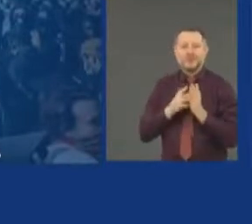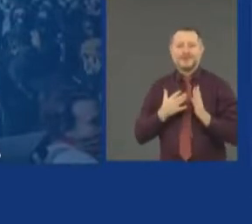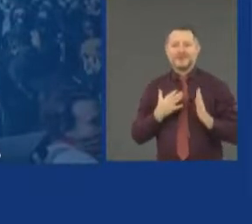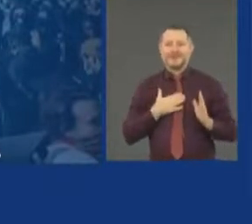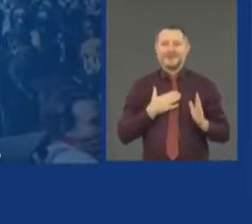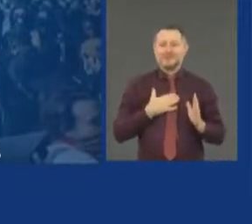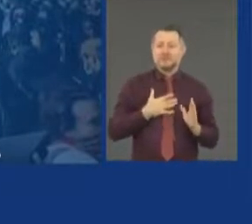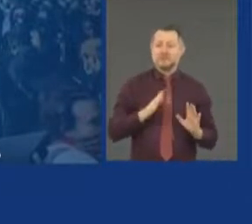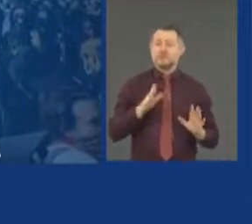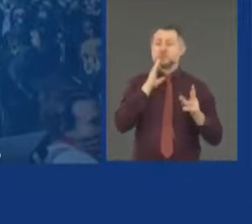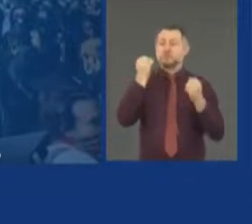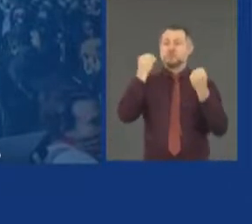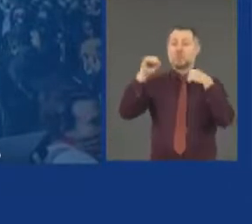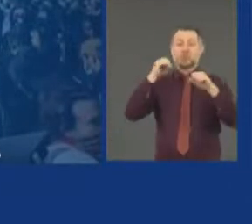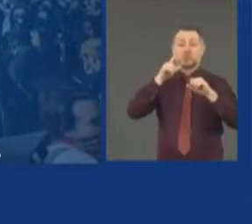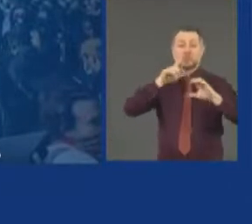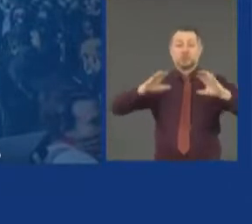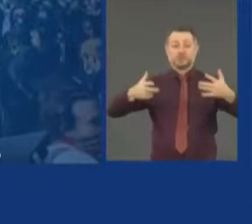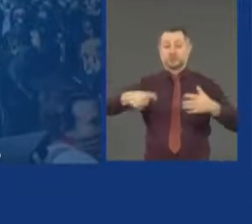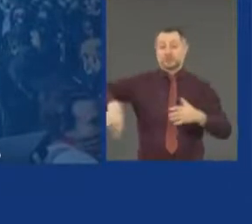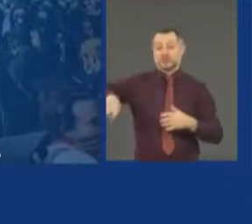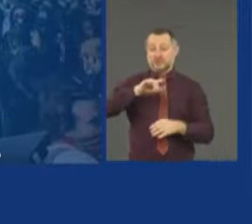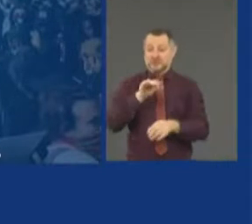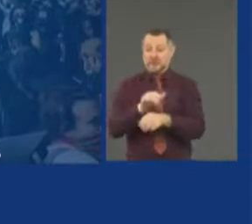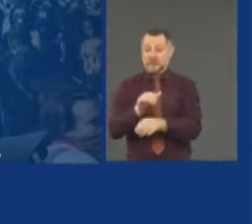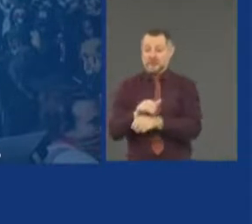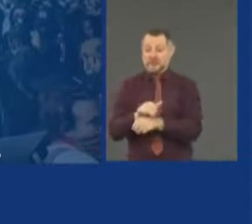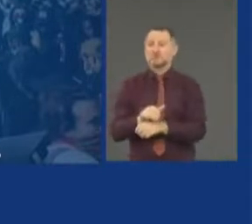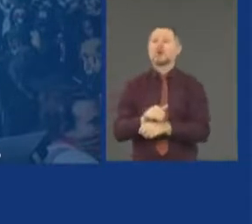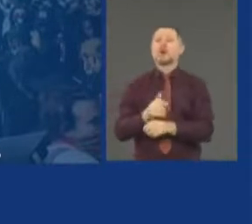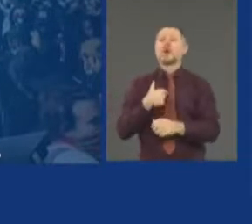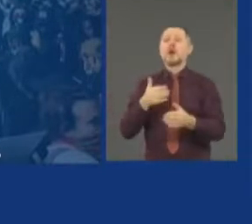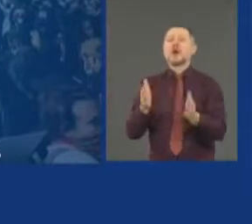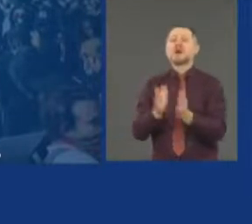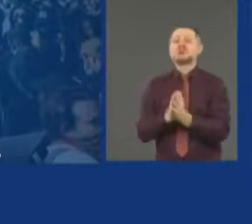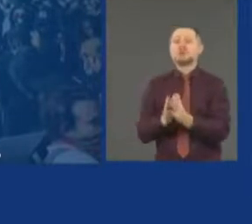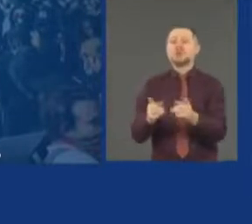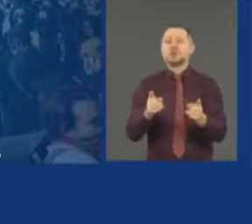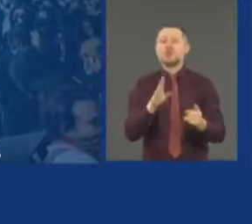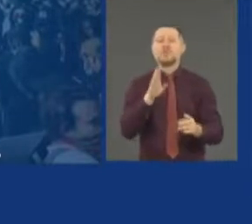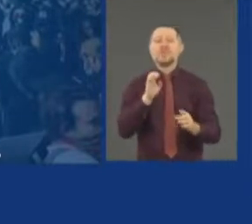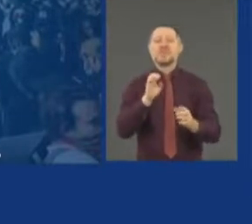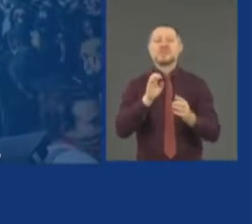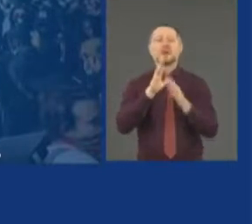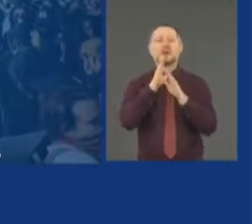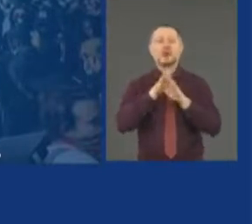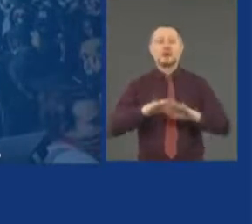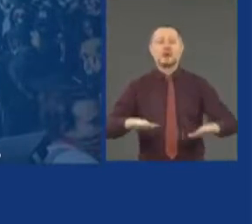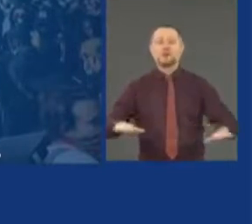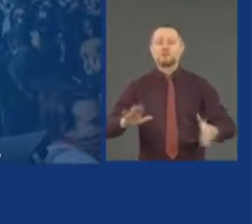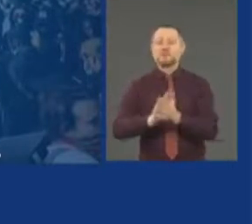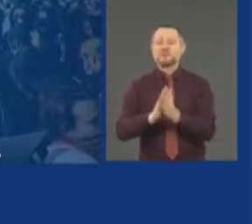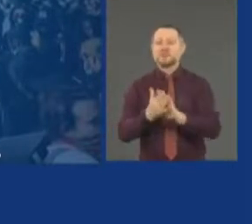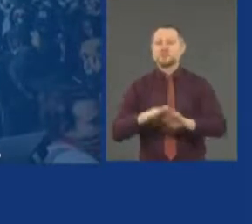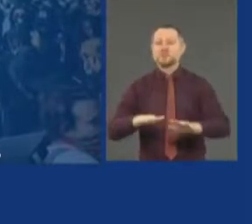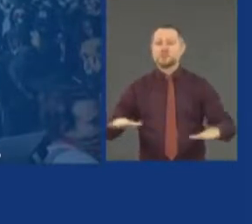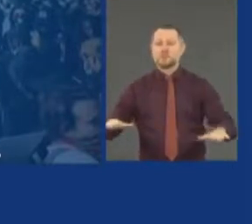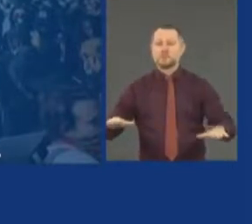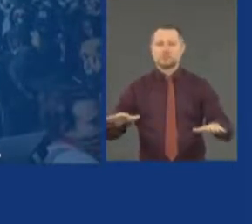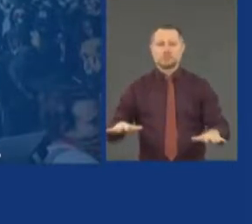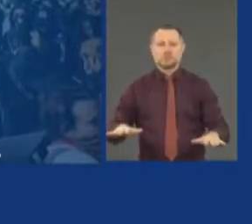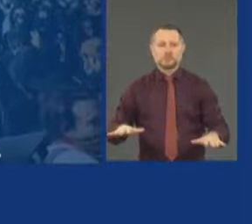tonight, I ask them to be calm, be peaceful, so the police